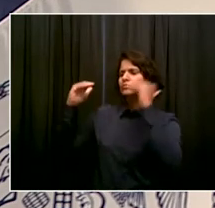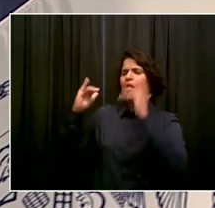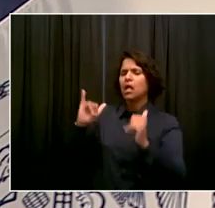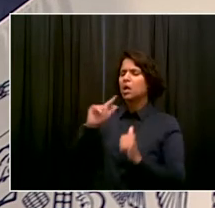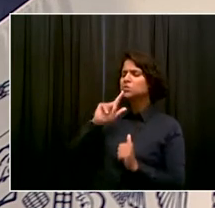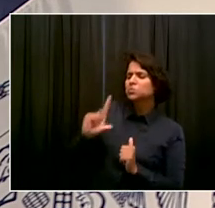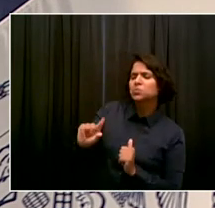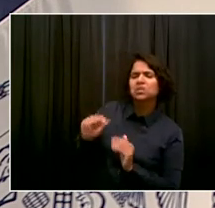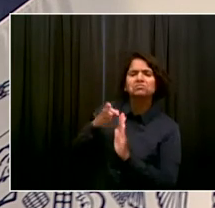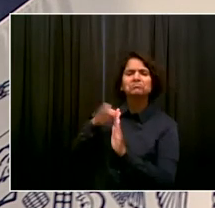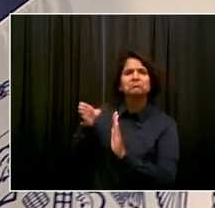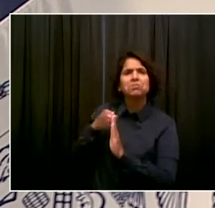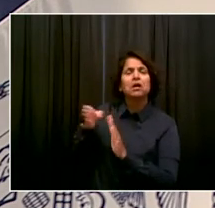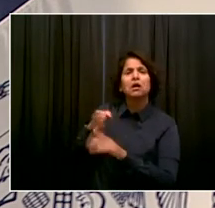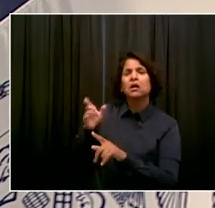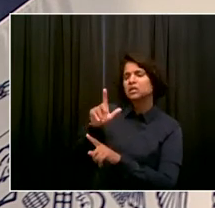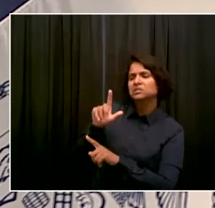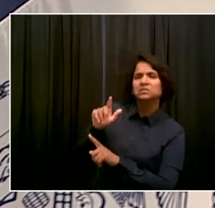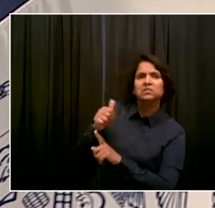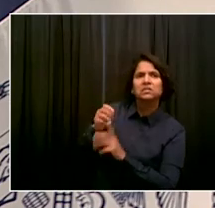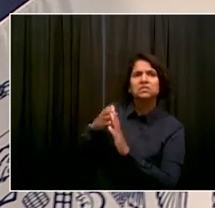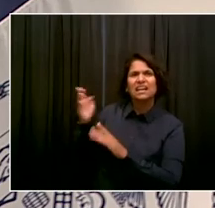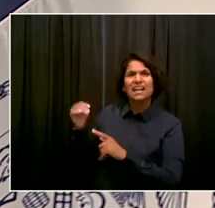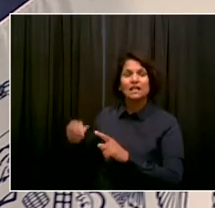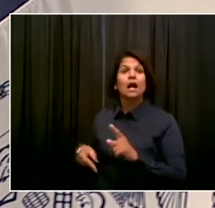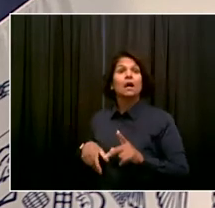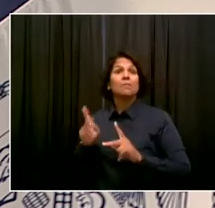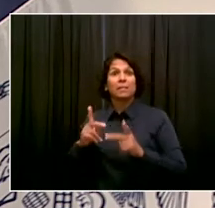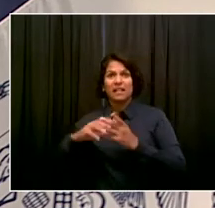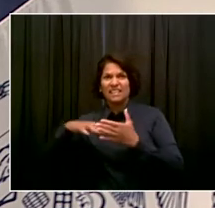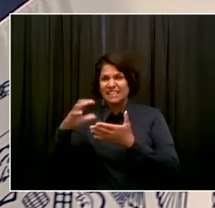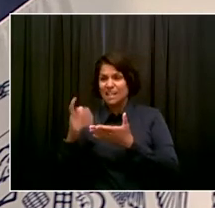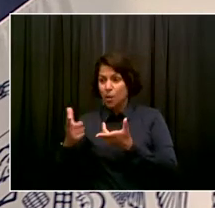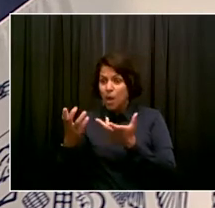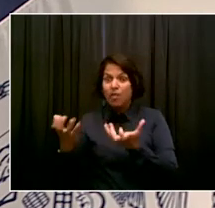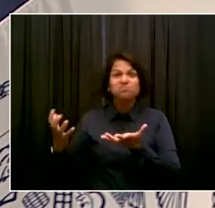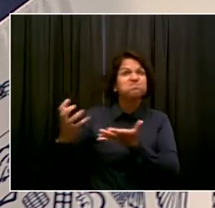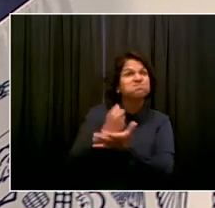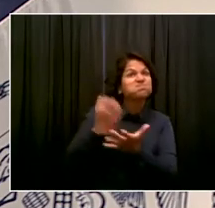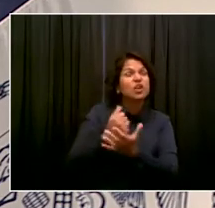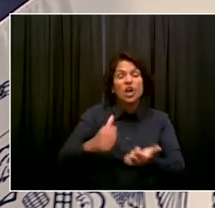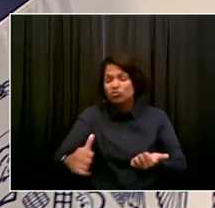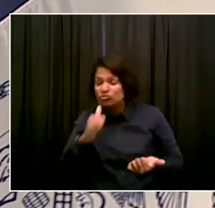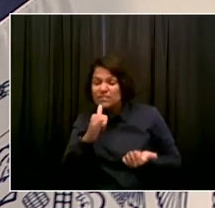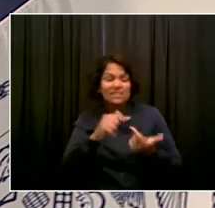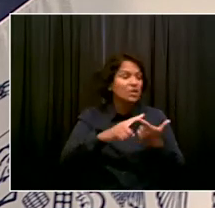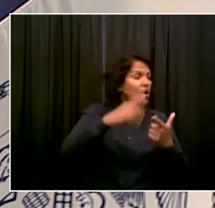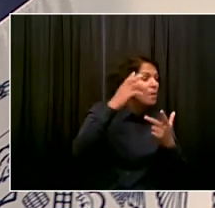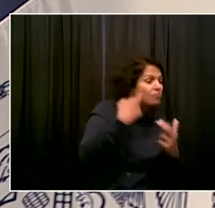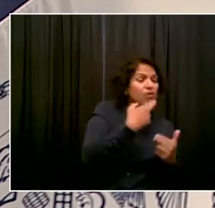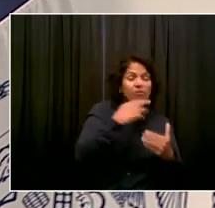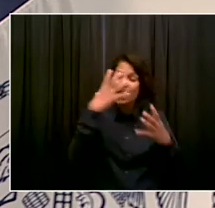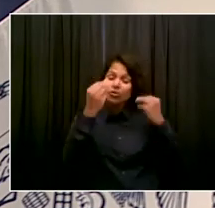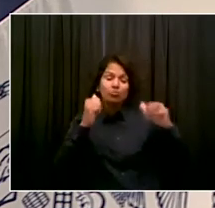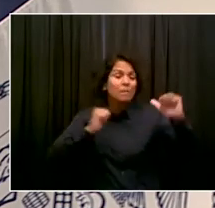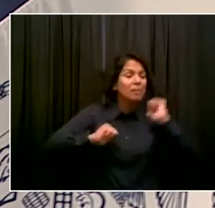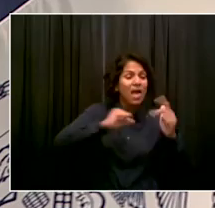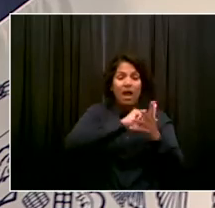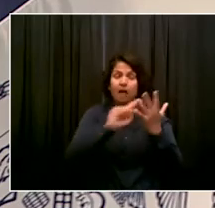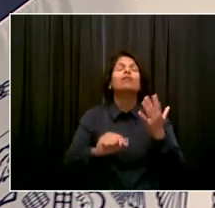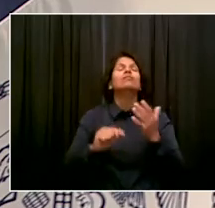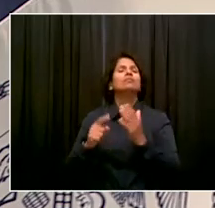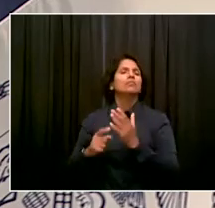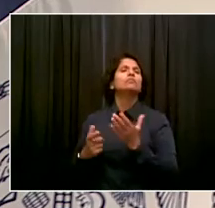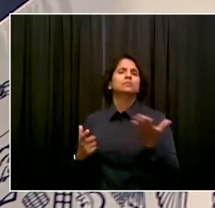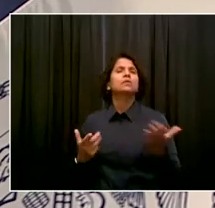And an incentive to getting vaccinated would be if you can fully participate. Also, a disincentive would be